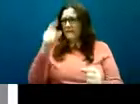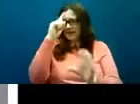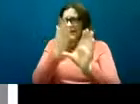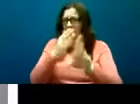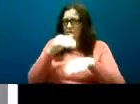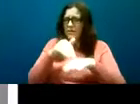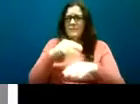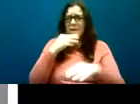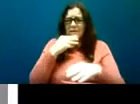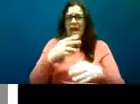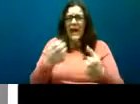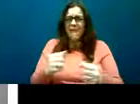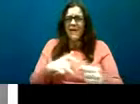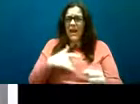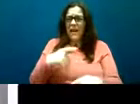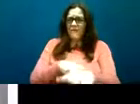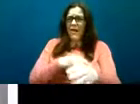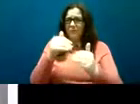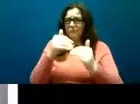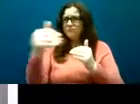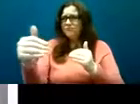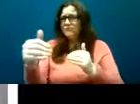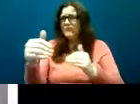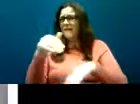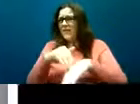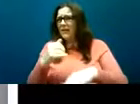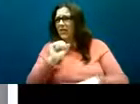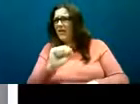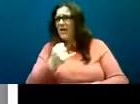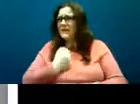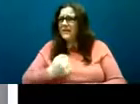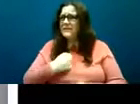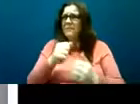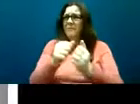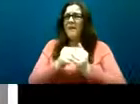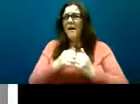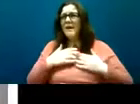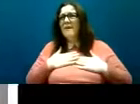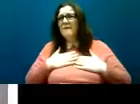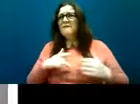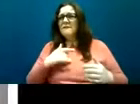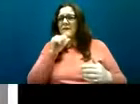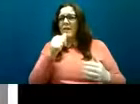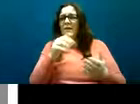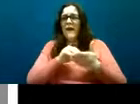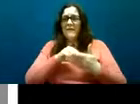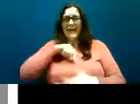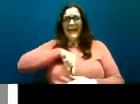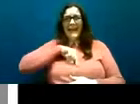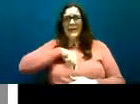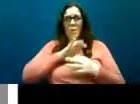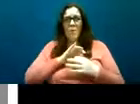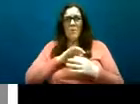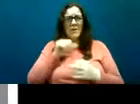identity belonging and a sense of inner home which is a place of comfort within themselves and they found that very difficult to achieve